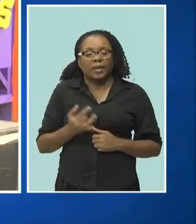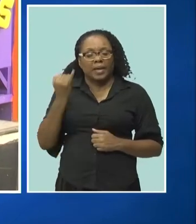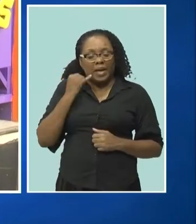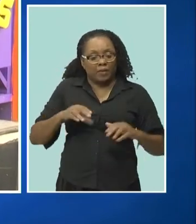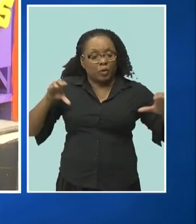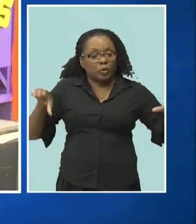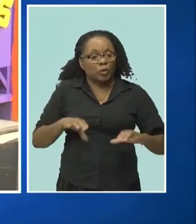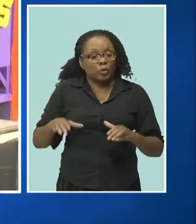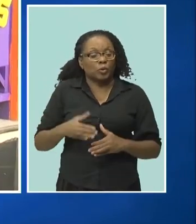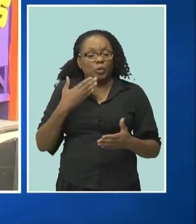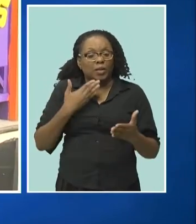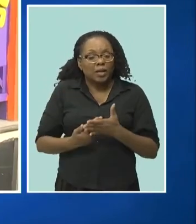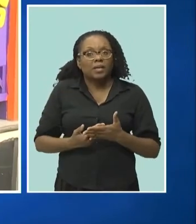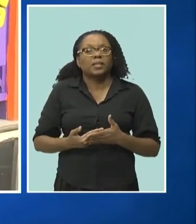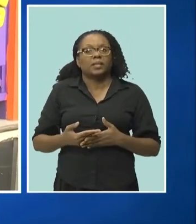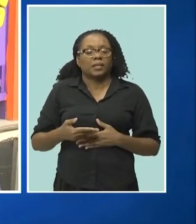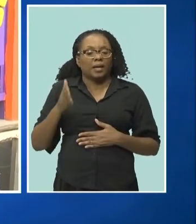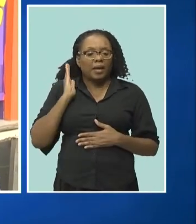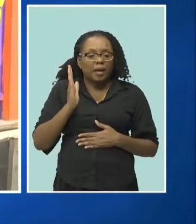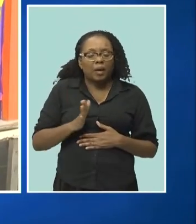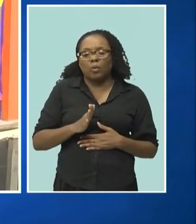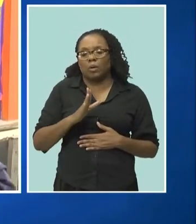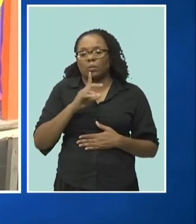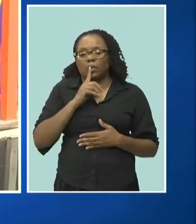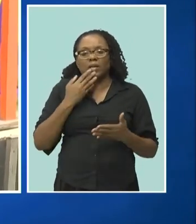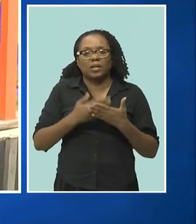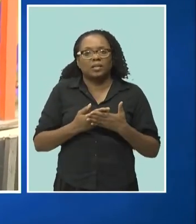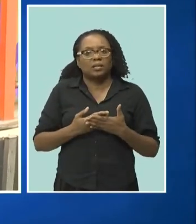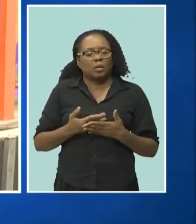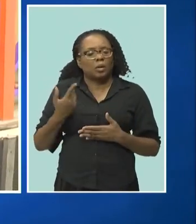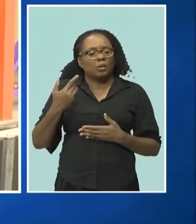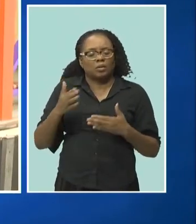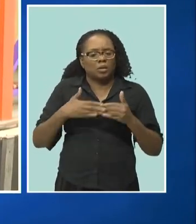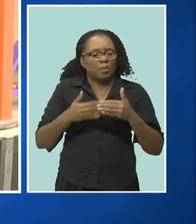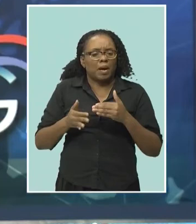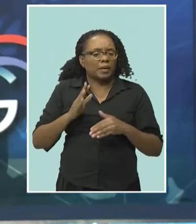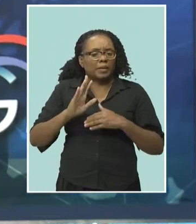even if it is digging wells or weeding the road, because some of us look down on them.